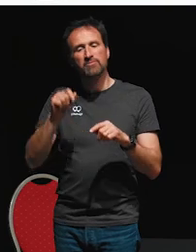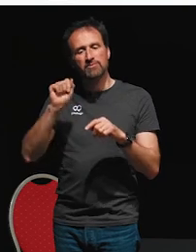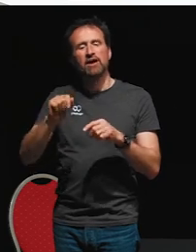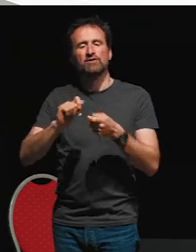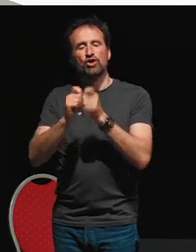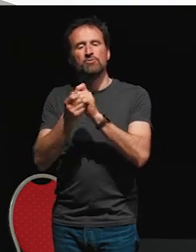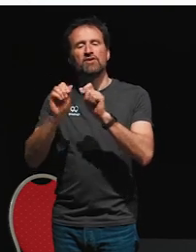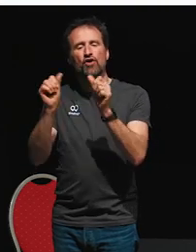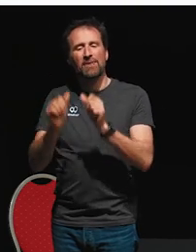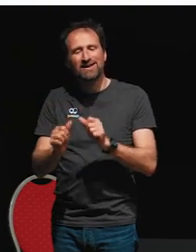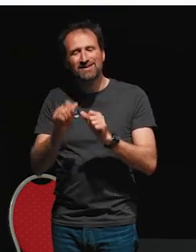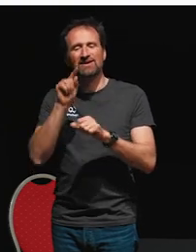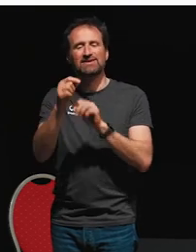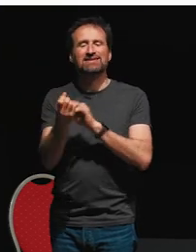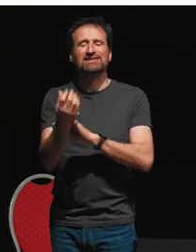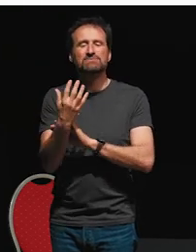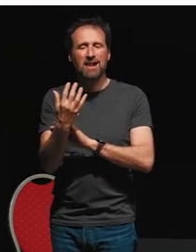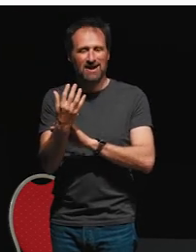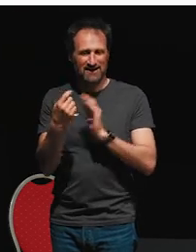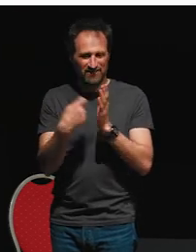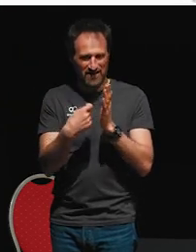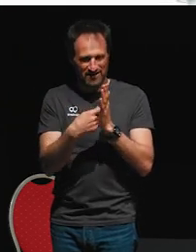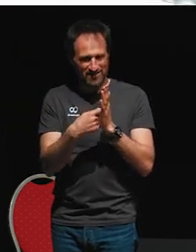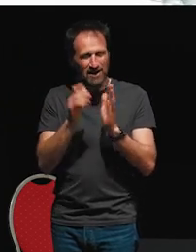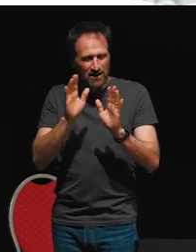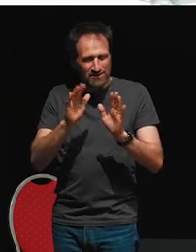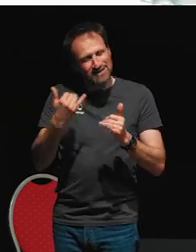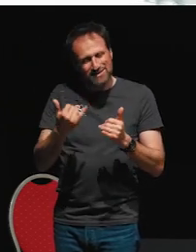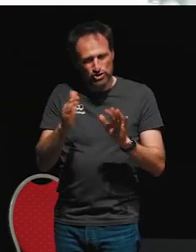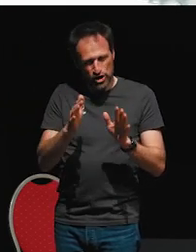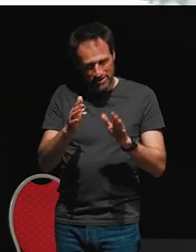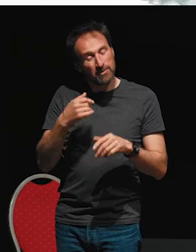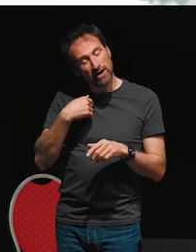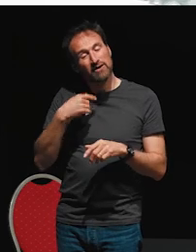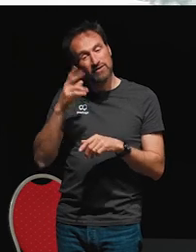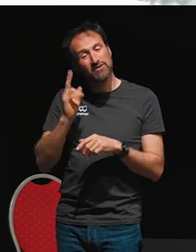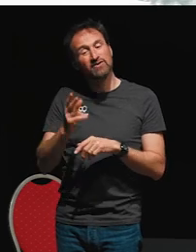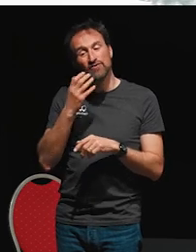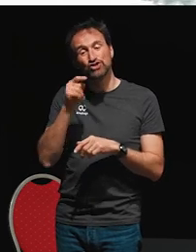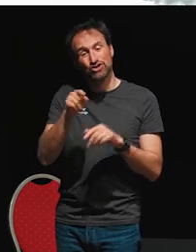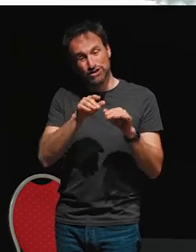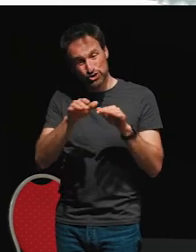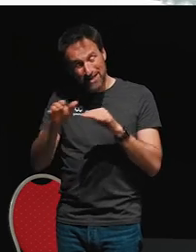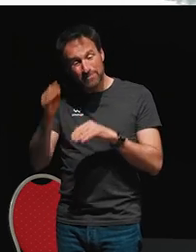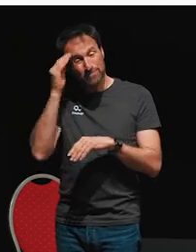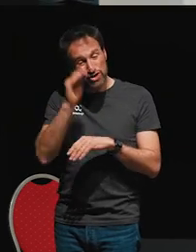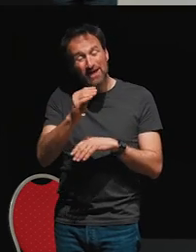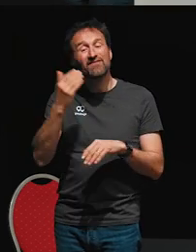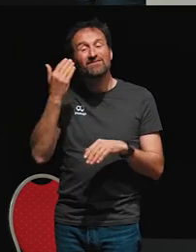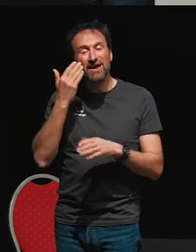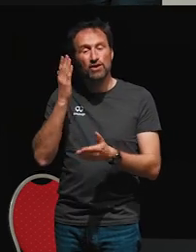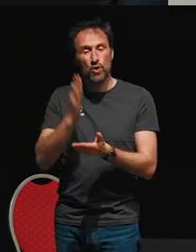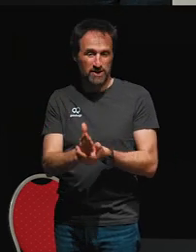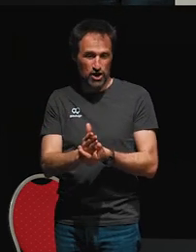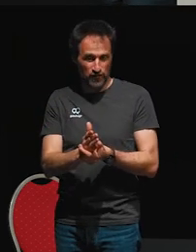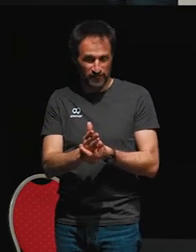value I want. But for now I'm going to keep it like this because I also want to tell this stream when to stop, and I'm going to do that with